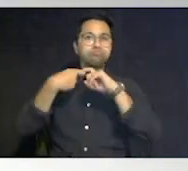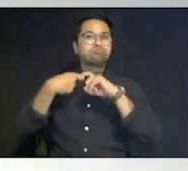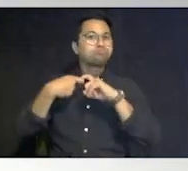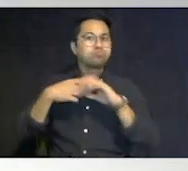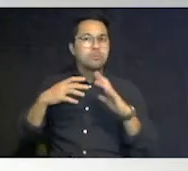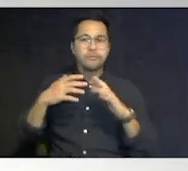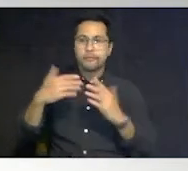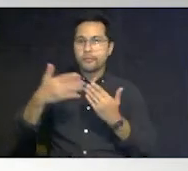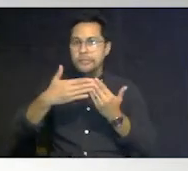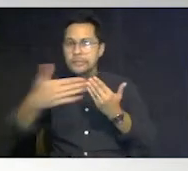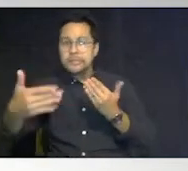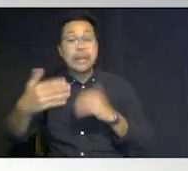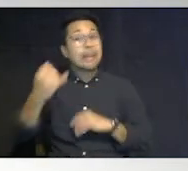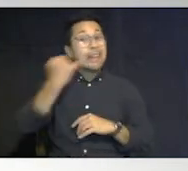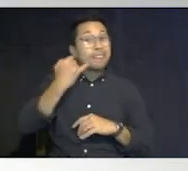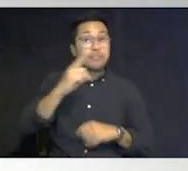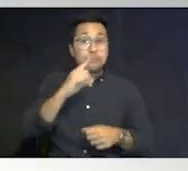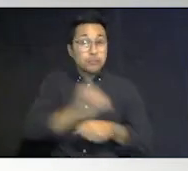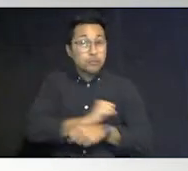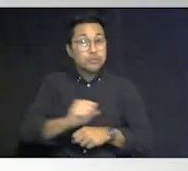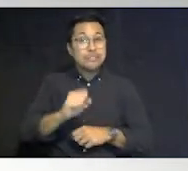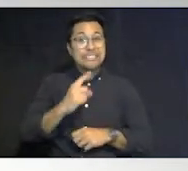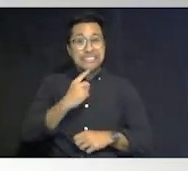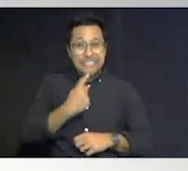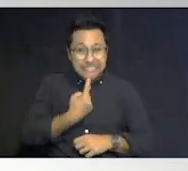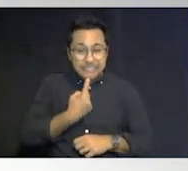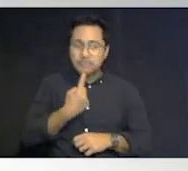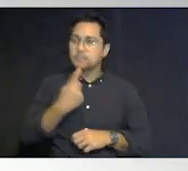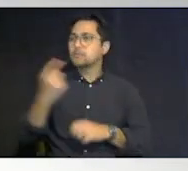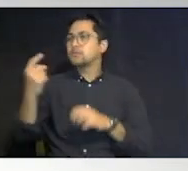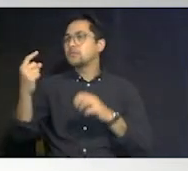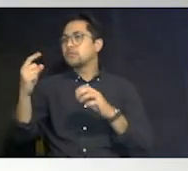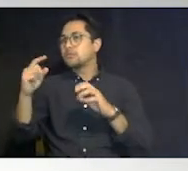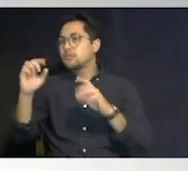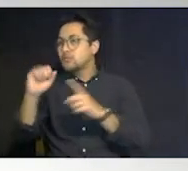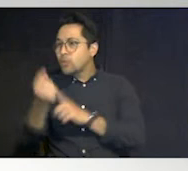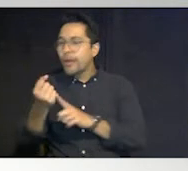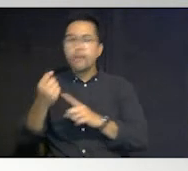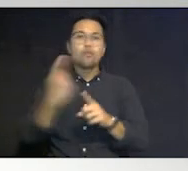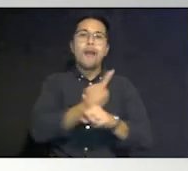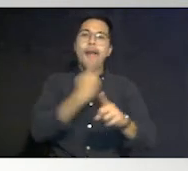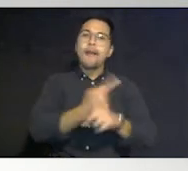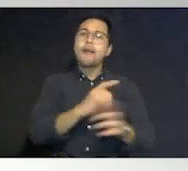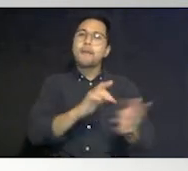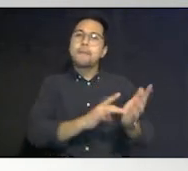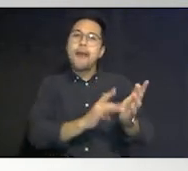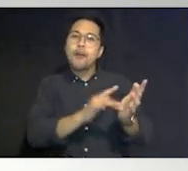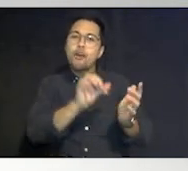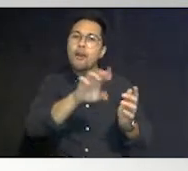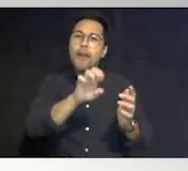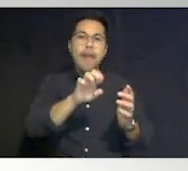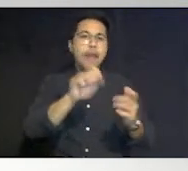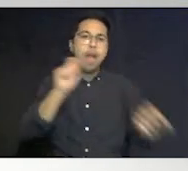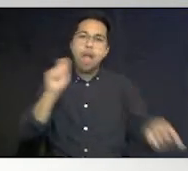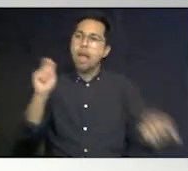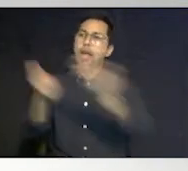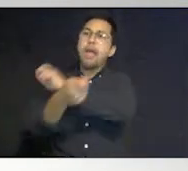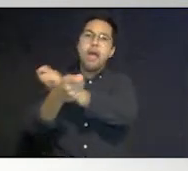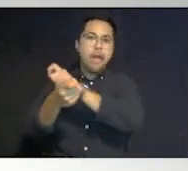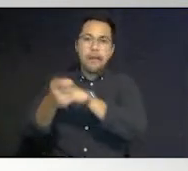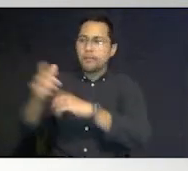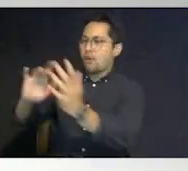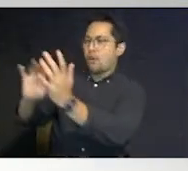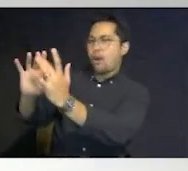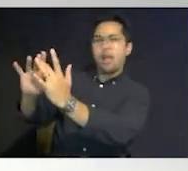where unless it was urgent and in an emergency situation routine medical care also went online where medication